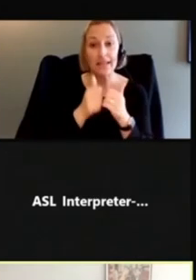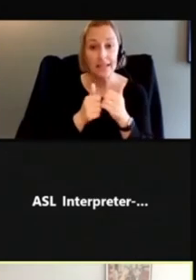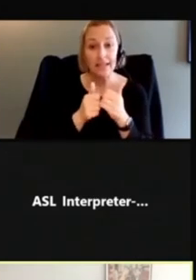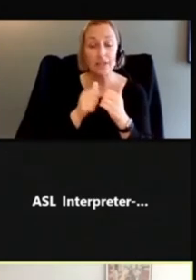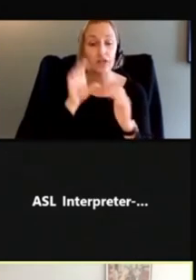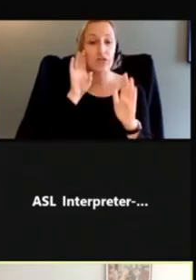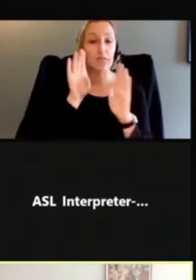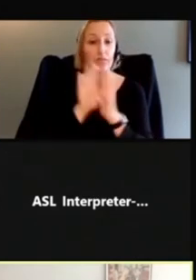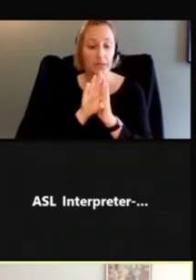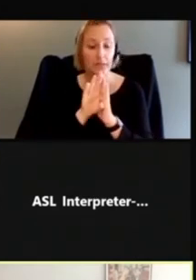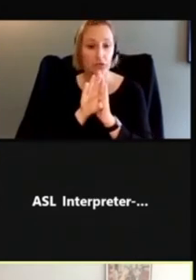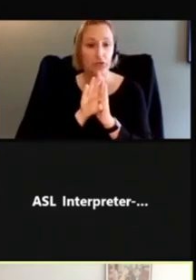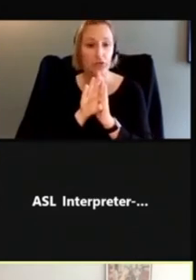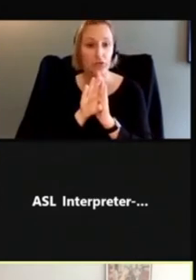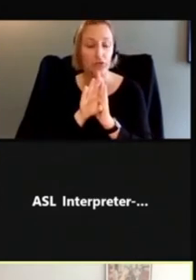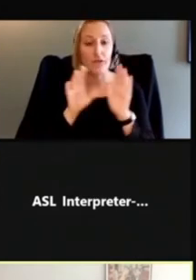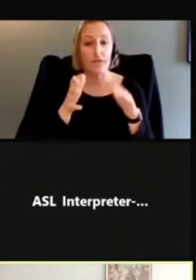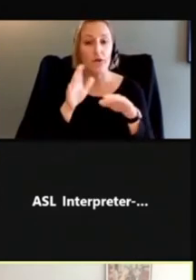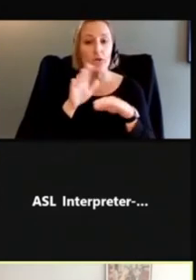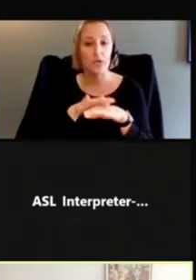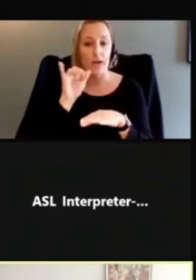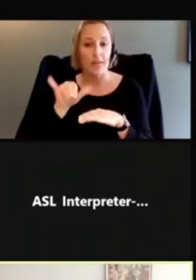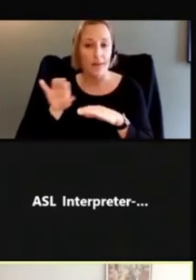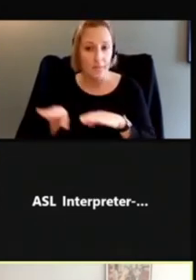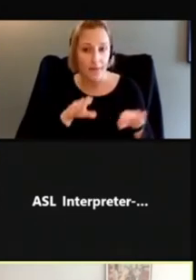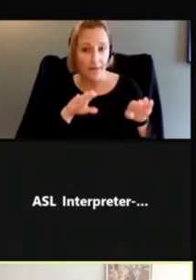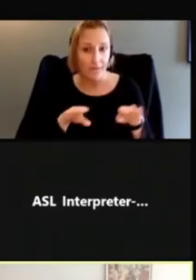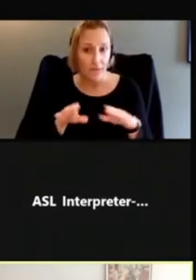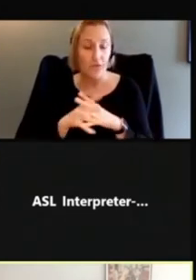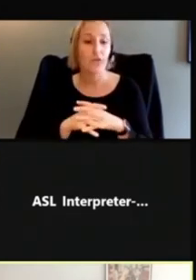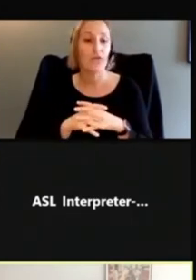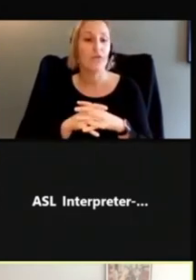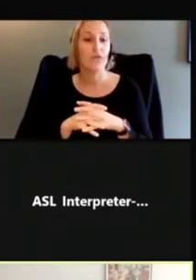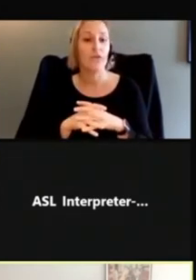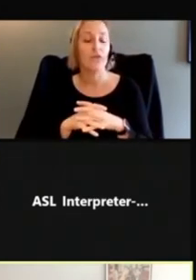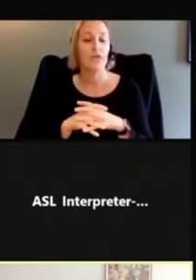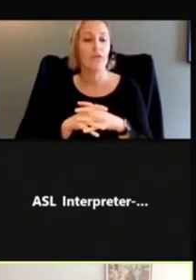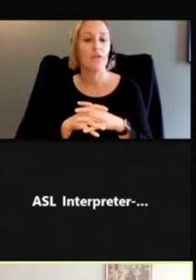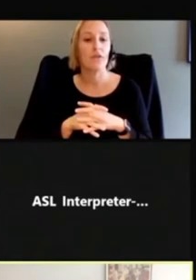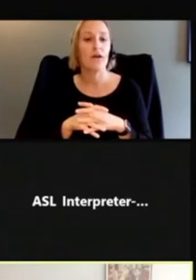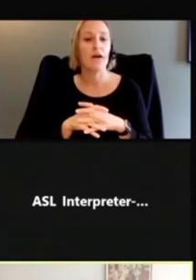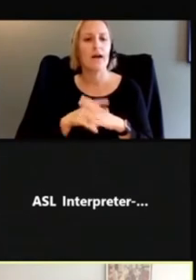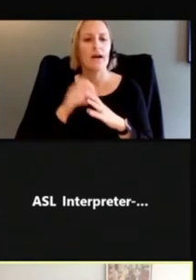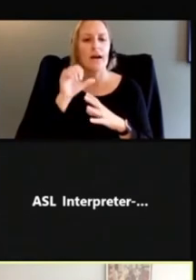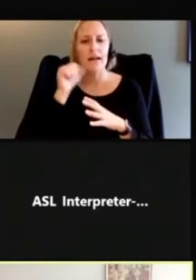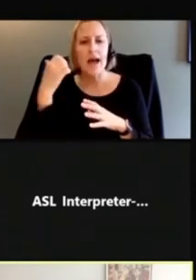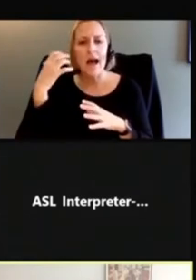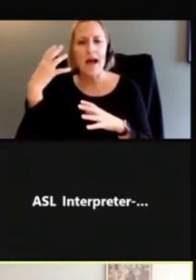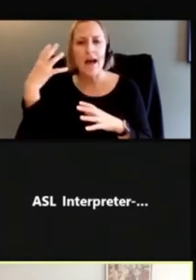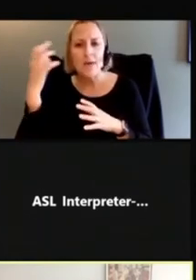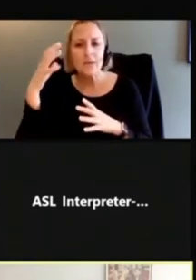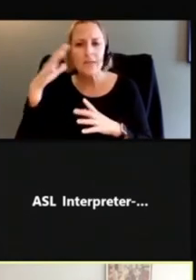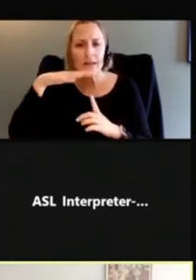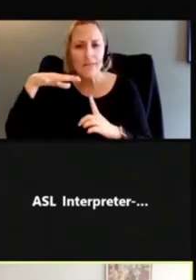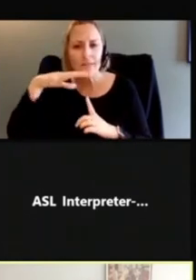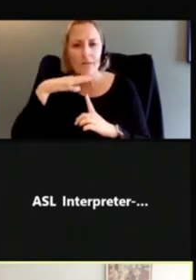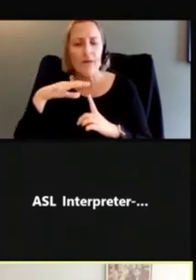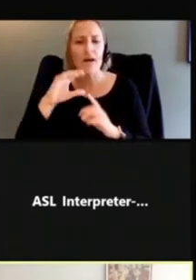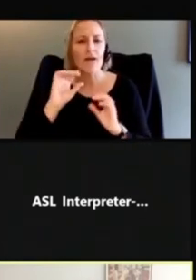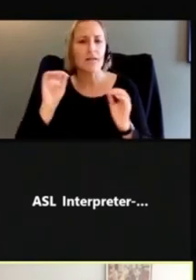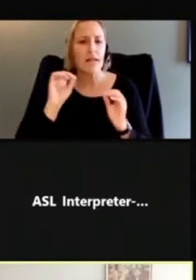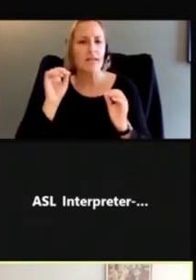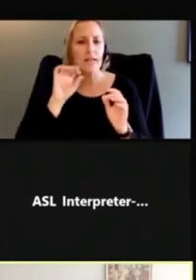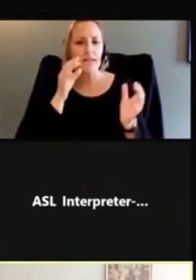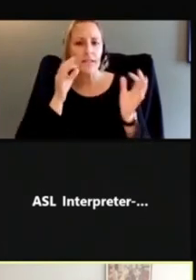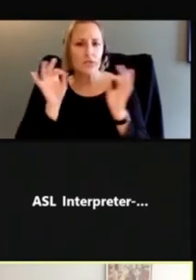focusing on the behavior specifically, not the surrounding environment. There's nothing distracting in the